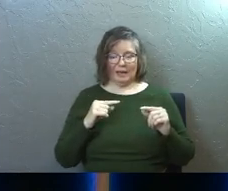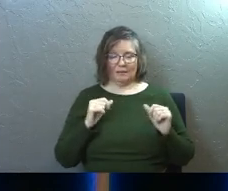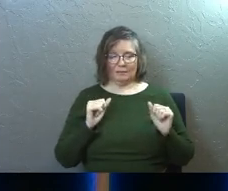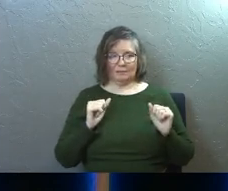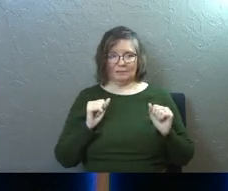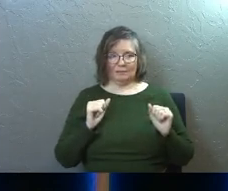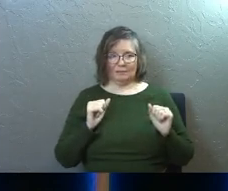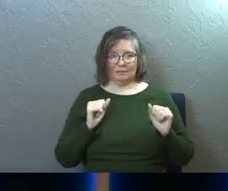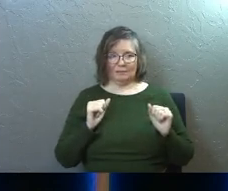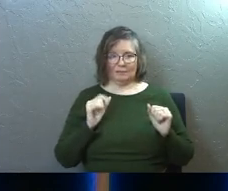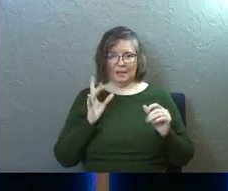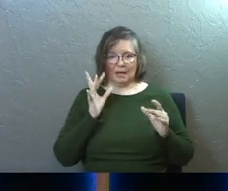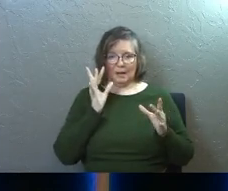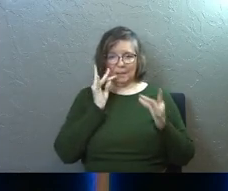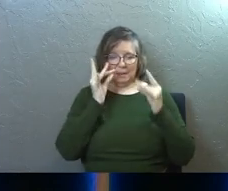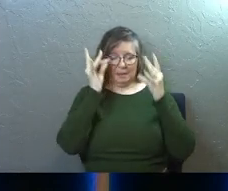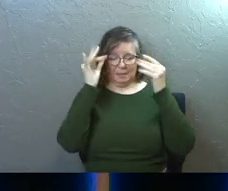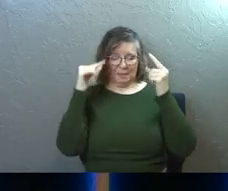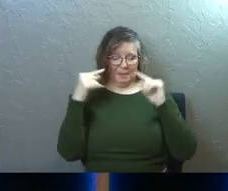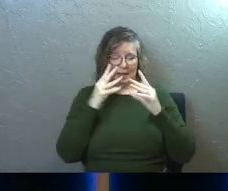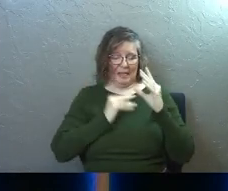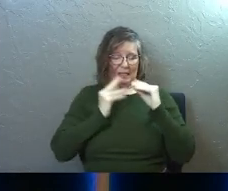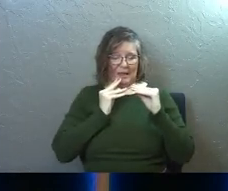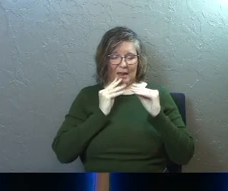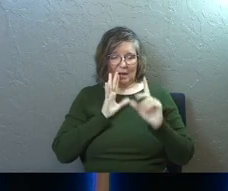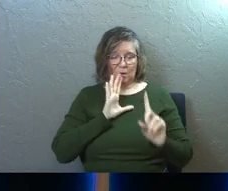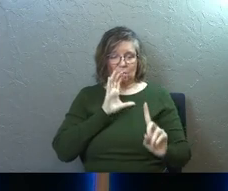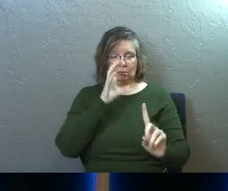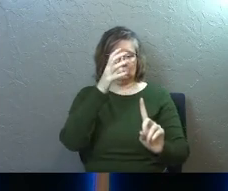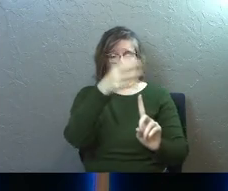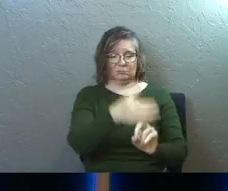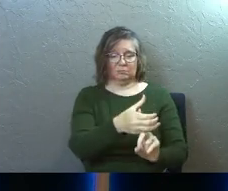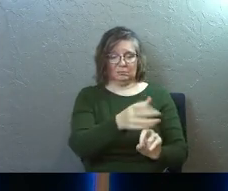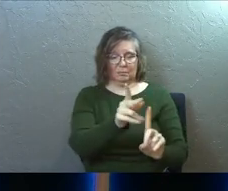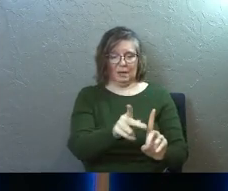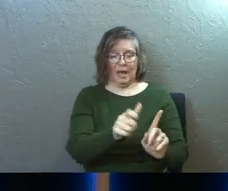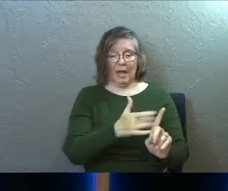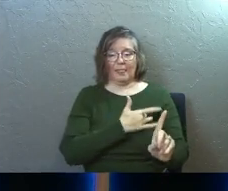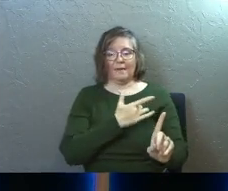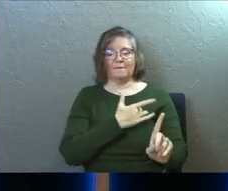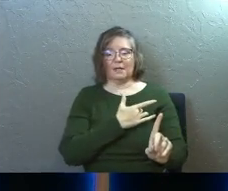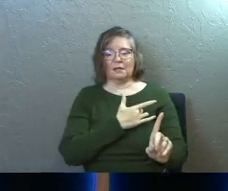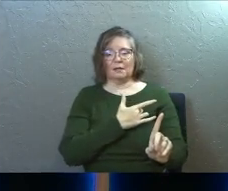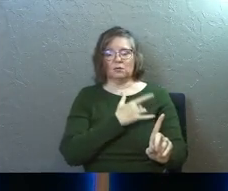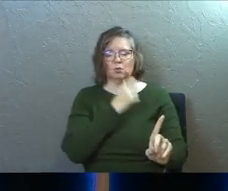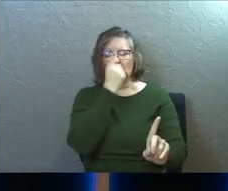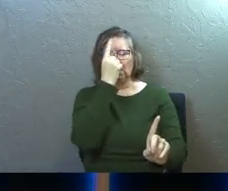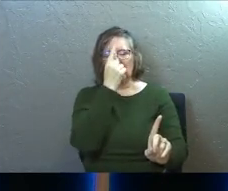and you would wrap it around another person and you would say, how do they feel right now?